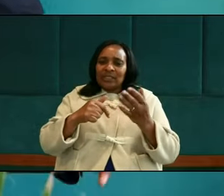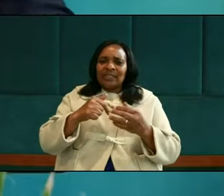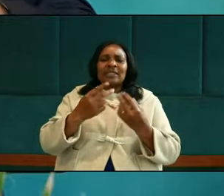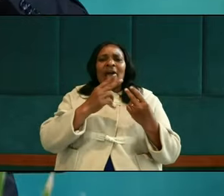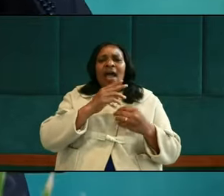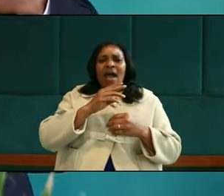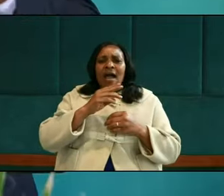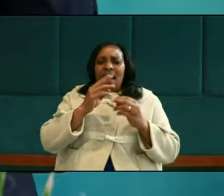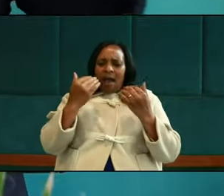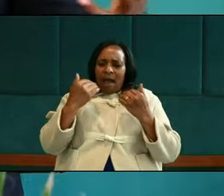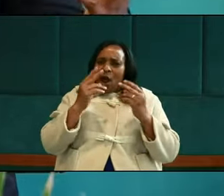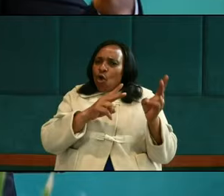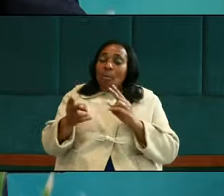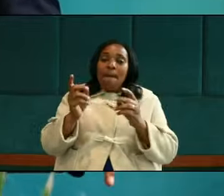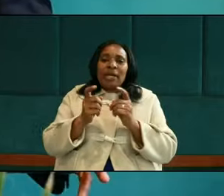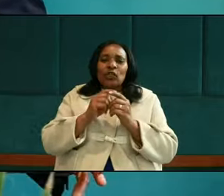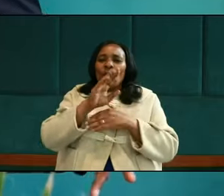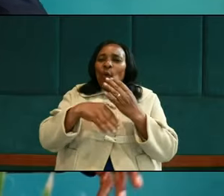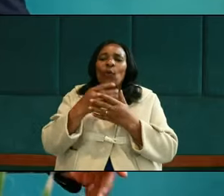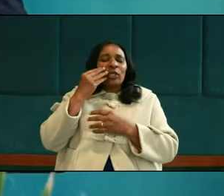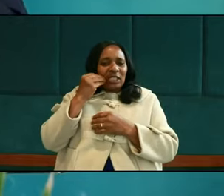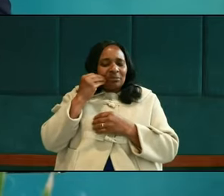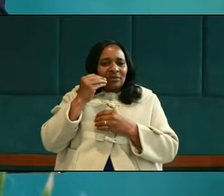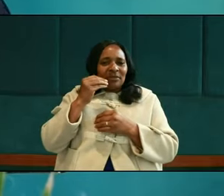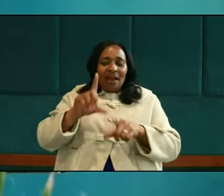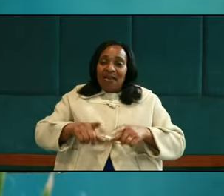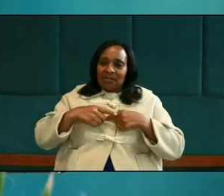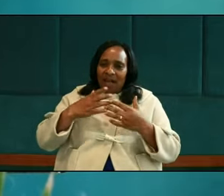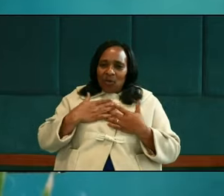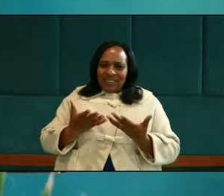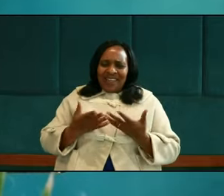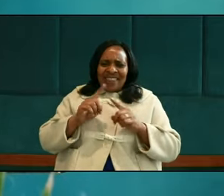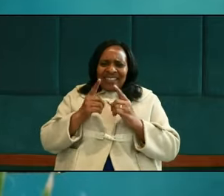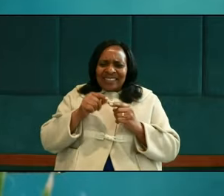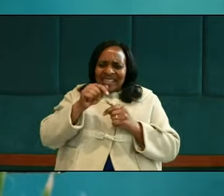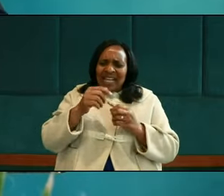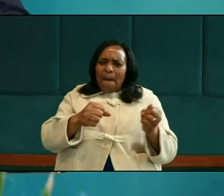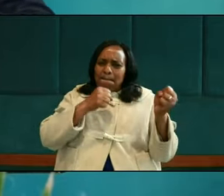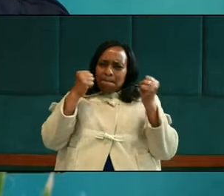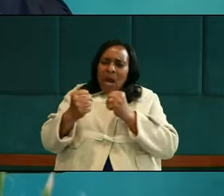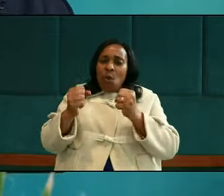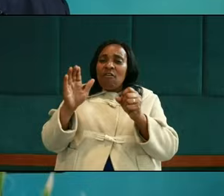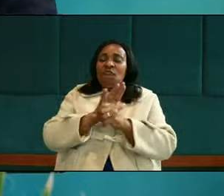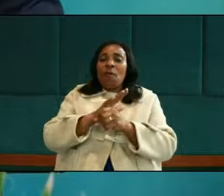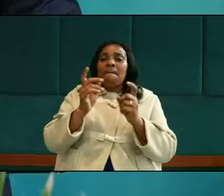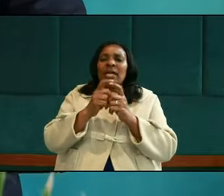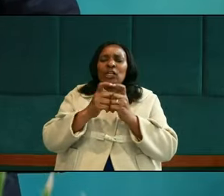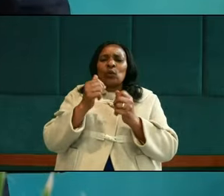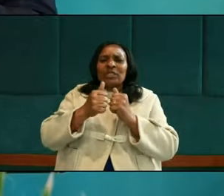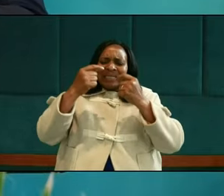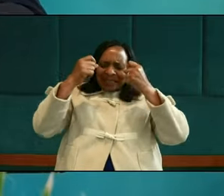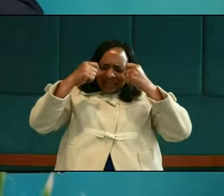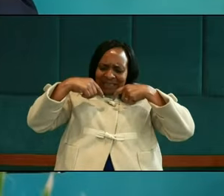you know, that we all do experience in our lives. Then there is supernatural pain, which is grieving